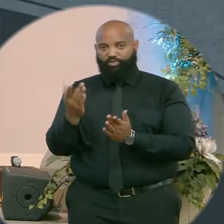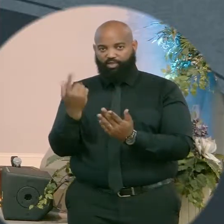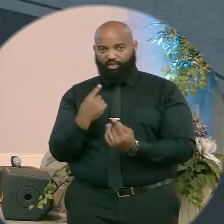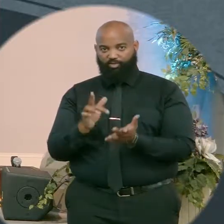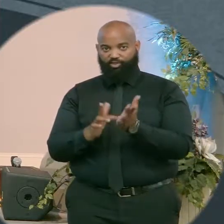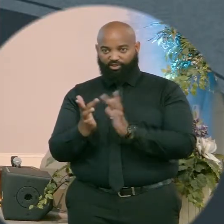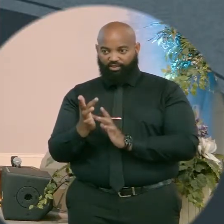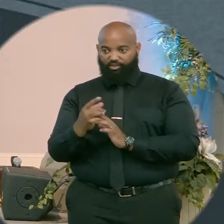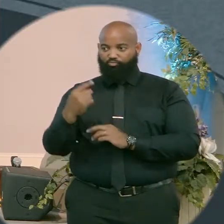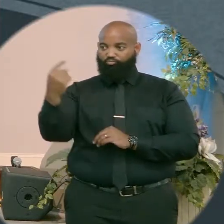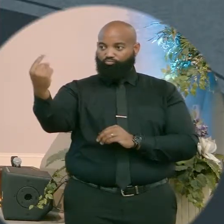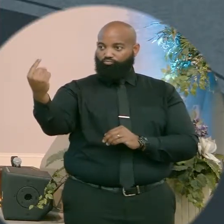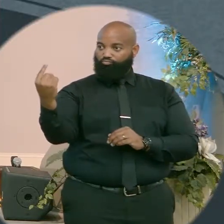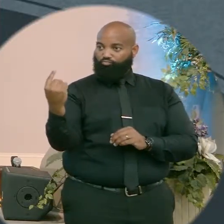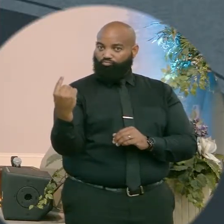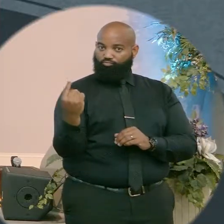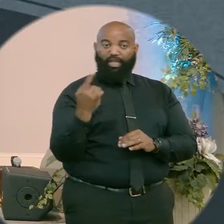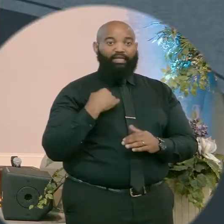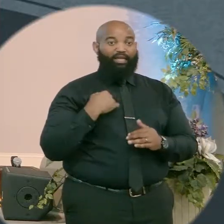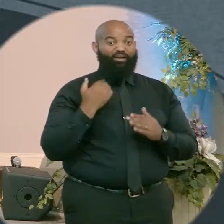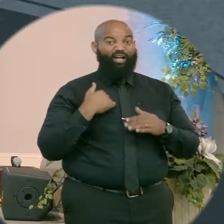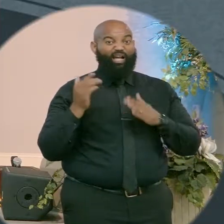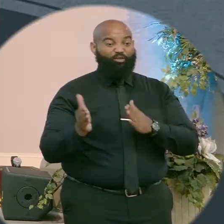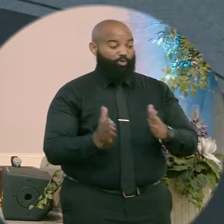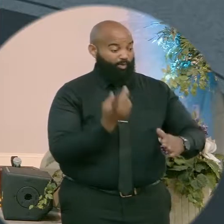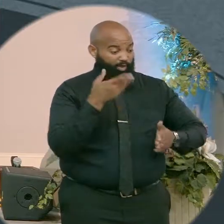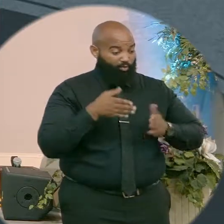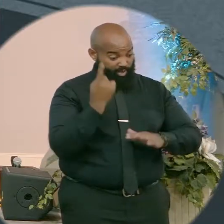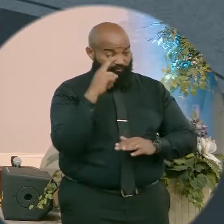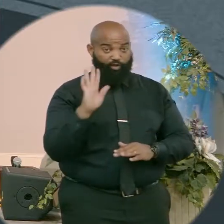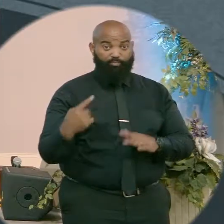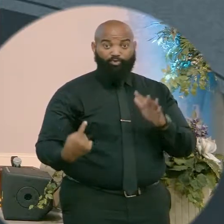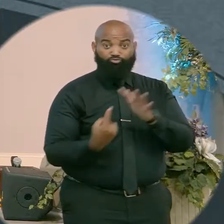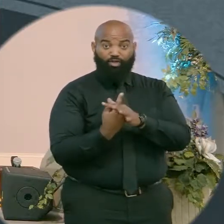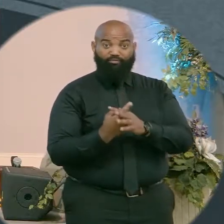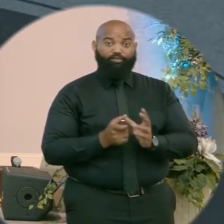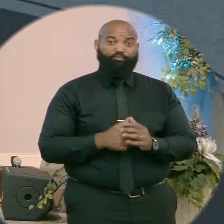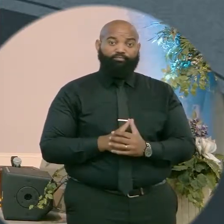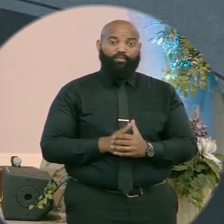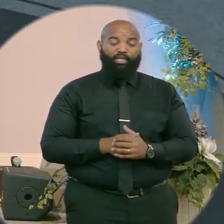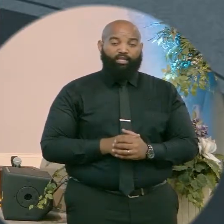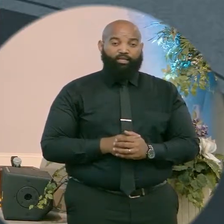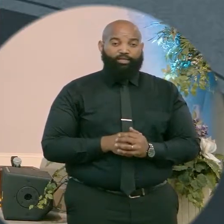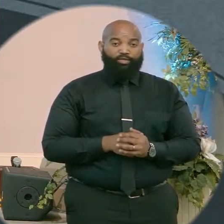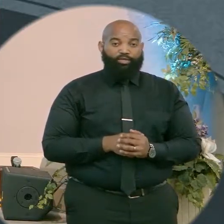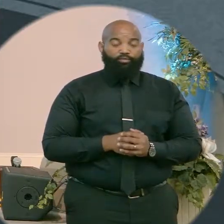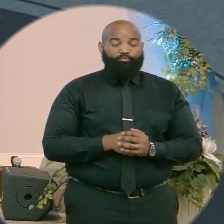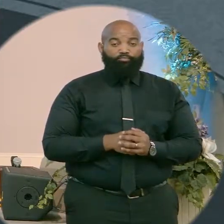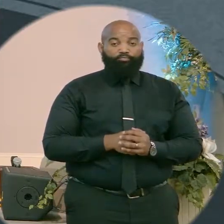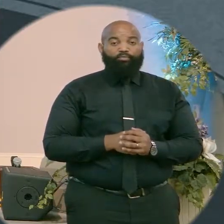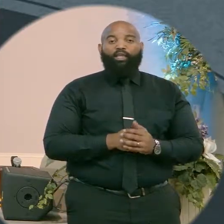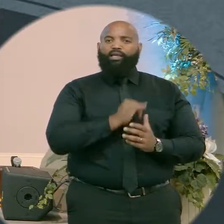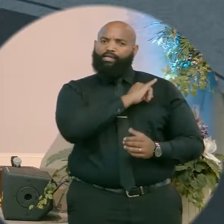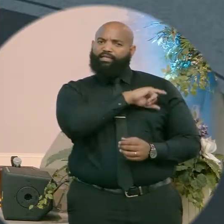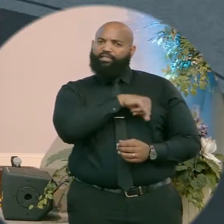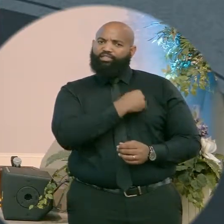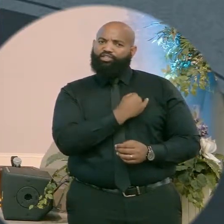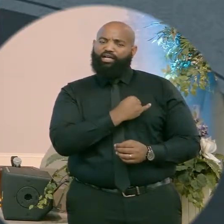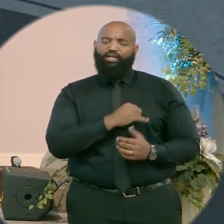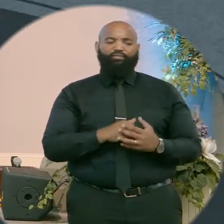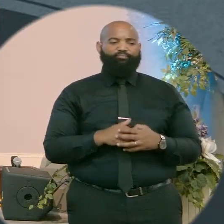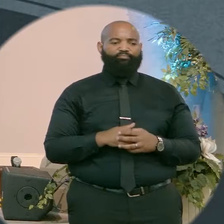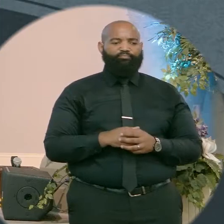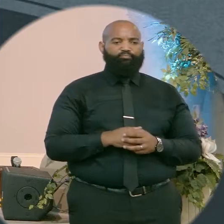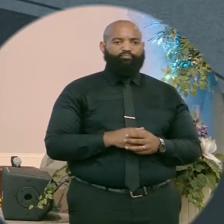Mark, we see John preparing the way for Jesus's arrival. And what you have to know is that John is like the